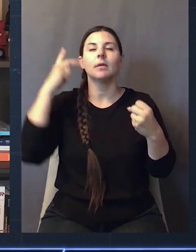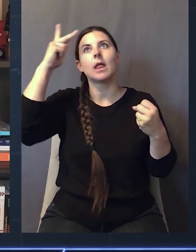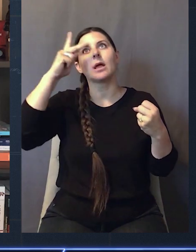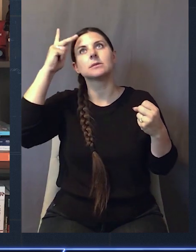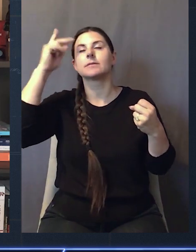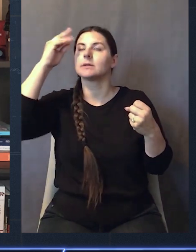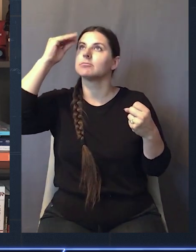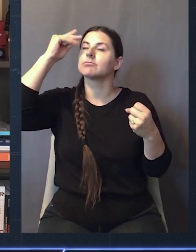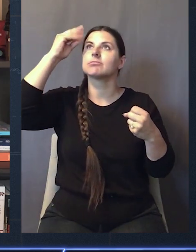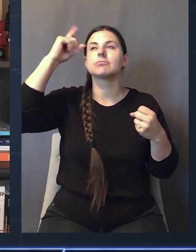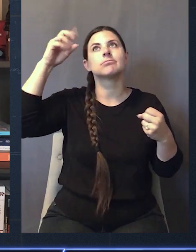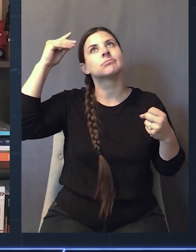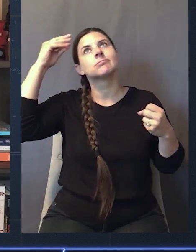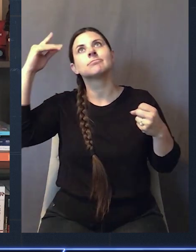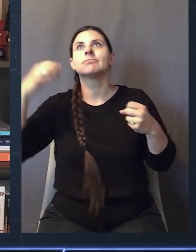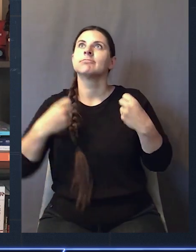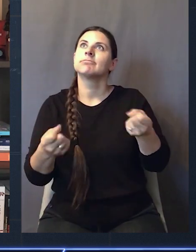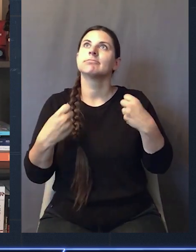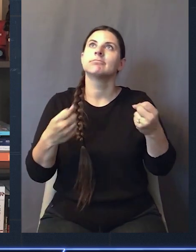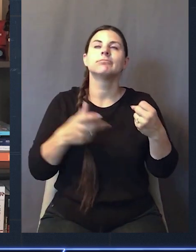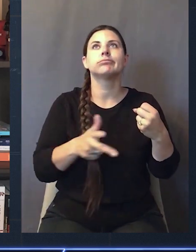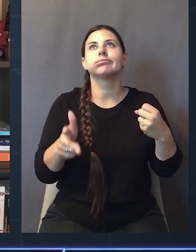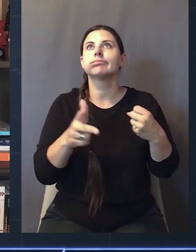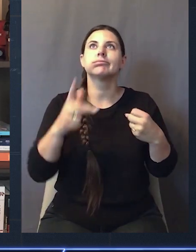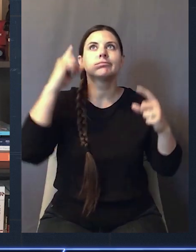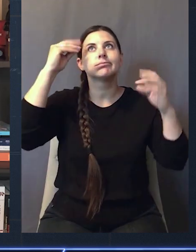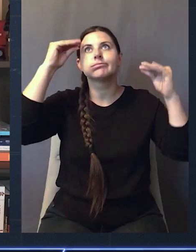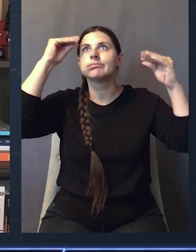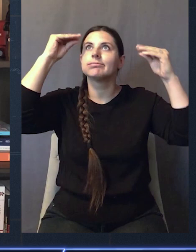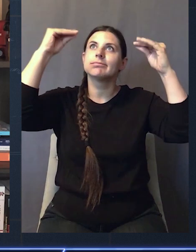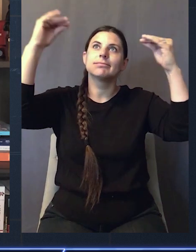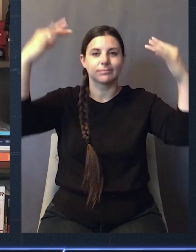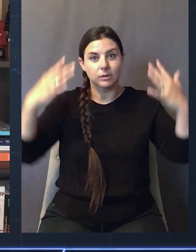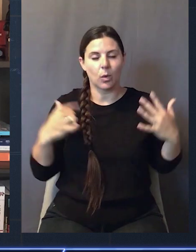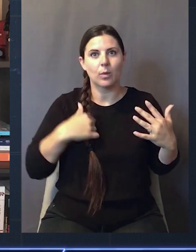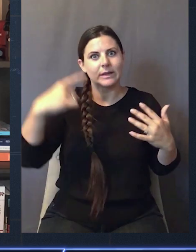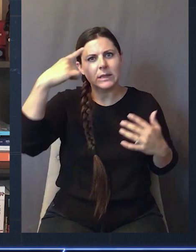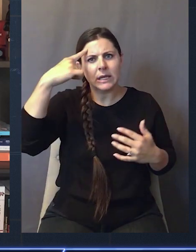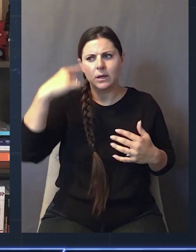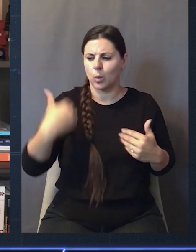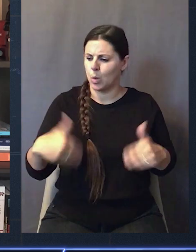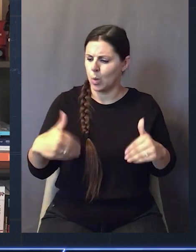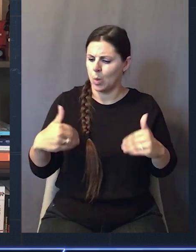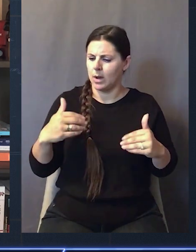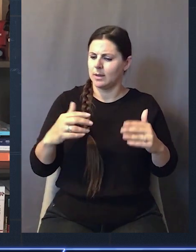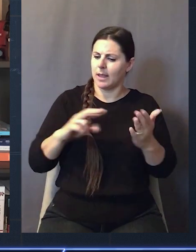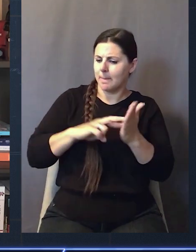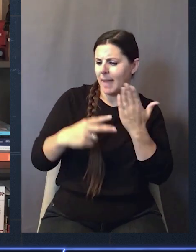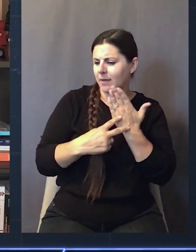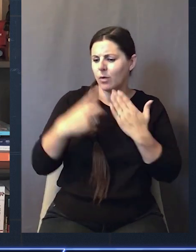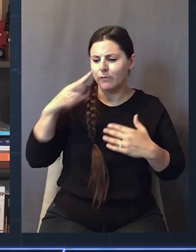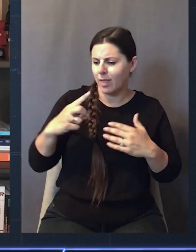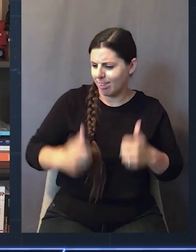you're driving, you can kind of get philosophical because you got just all these miles and just you and your thoughts sometimes and kind of thinking, well, this was almost